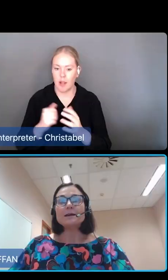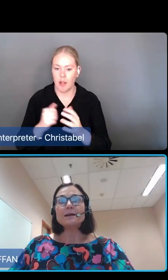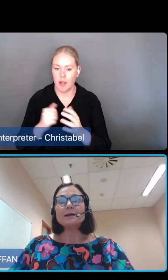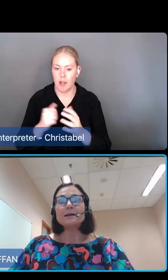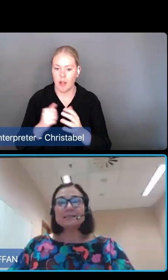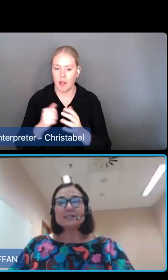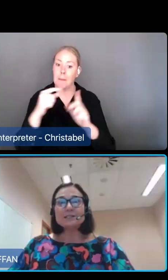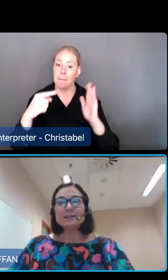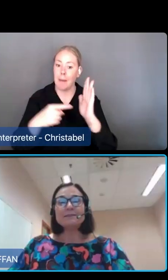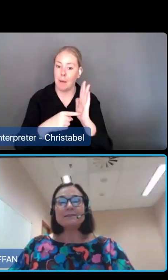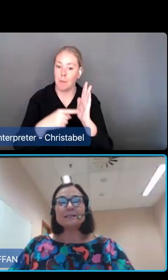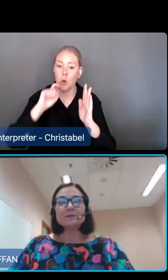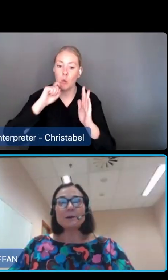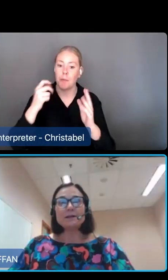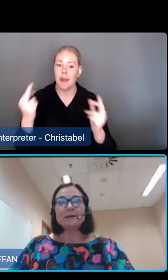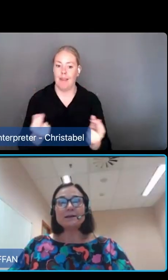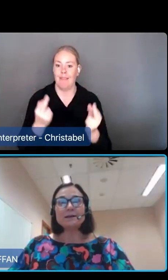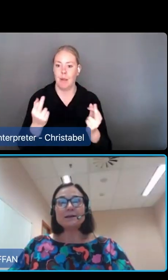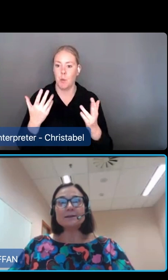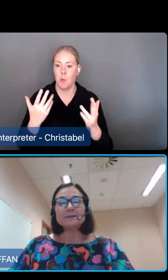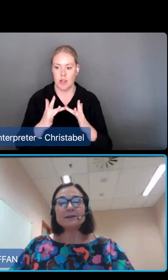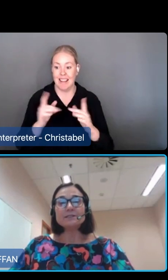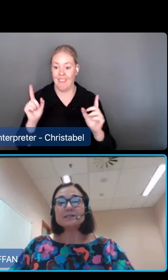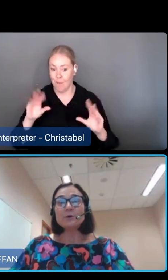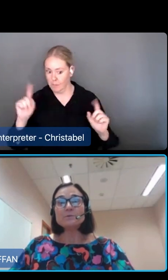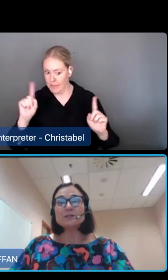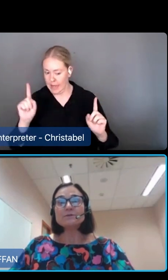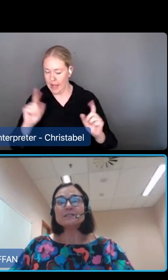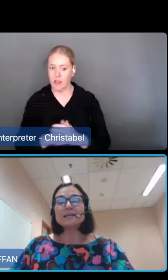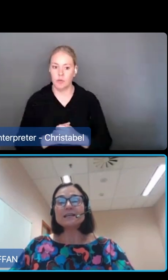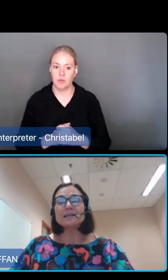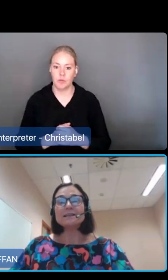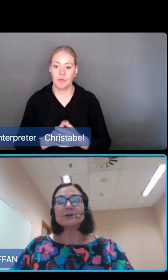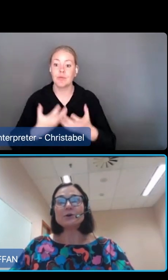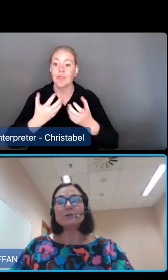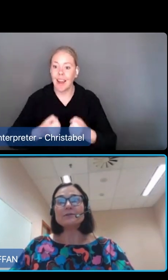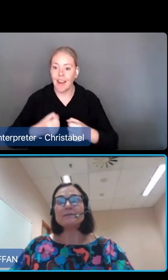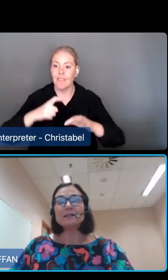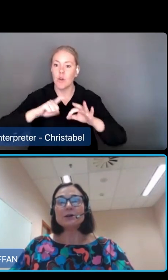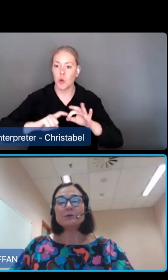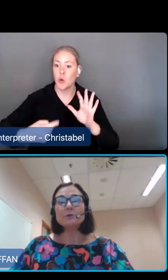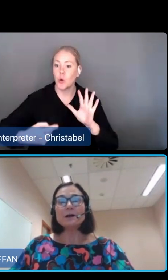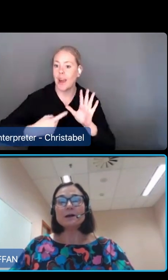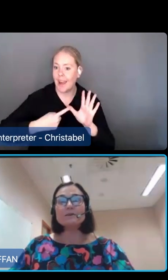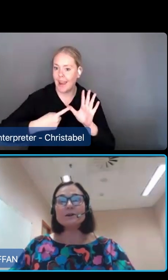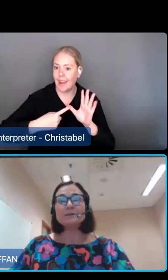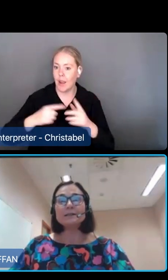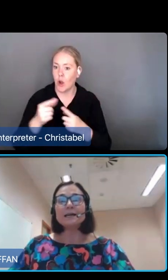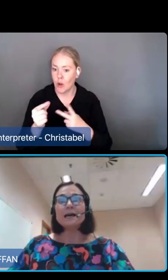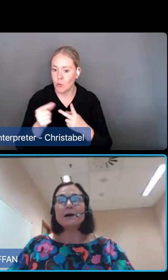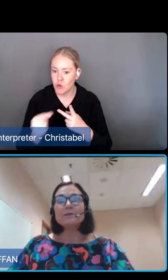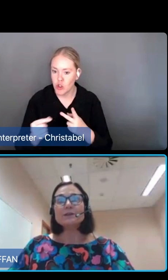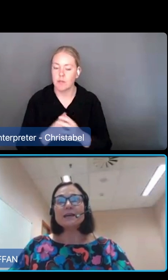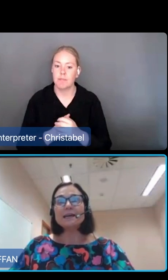There will be a Q&A session at the end of the webinar. There is no option for attendees to turn on their video or microphone,